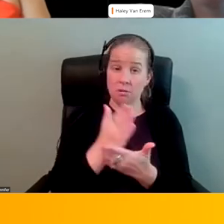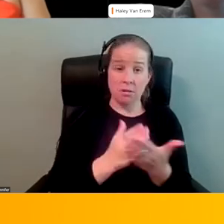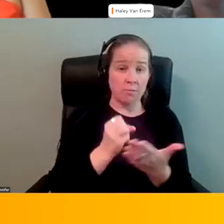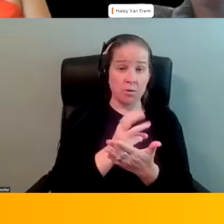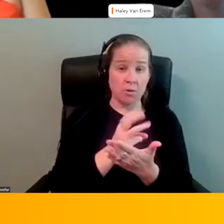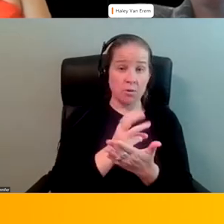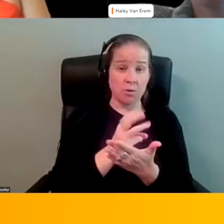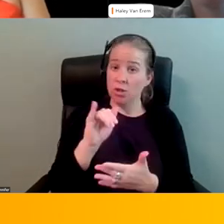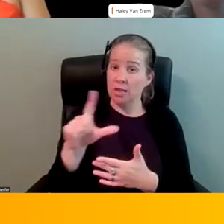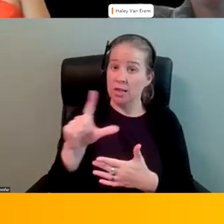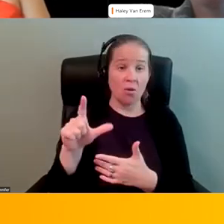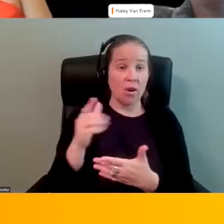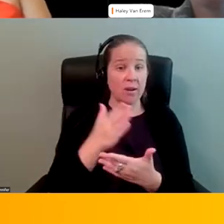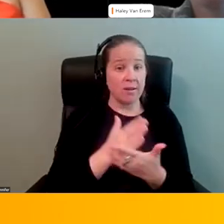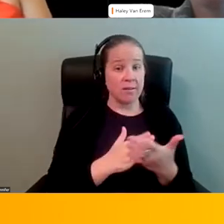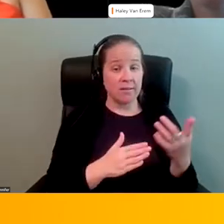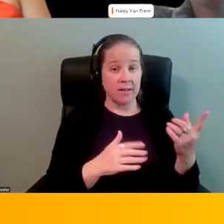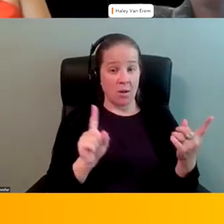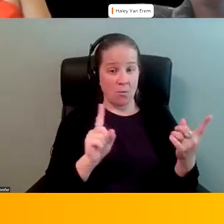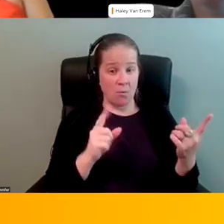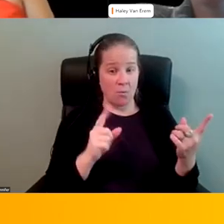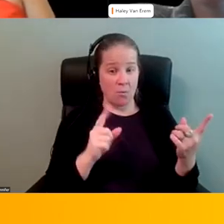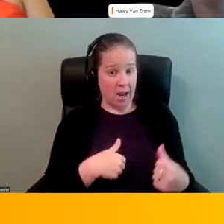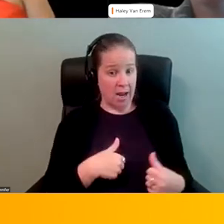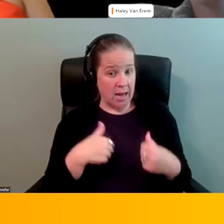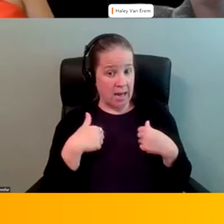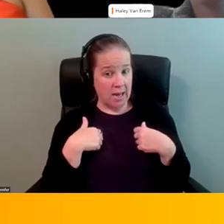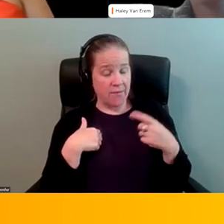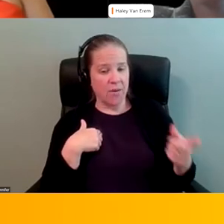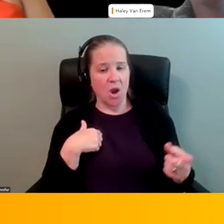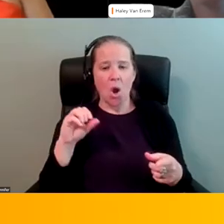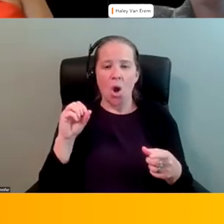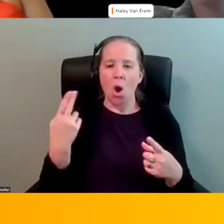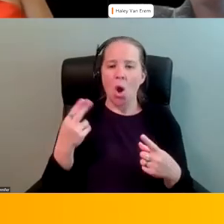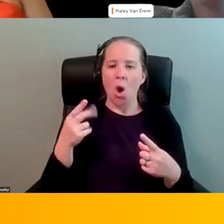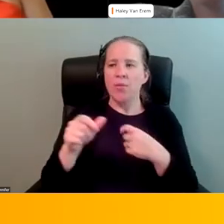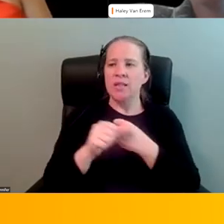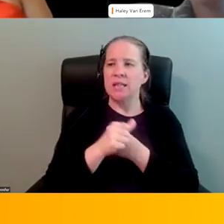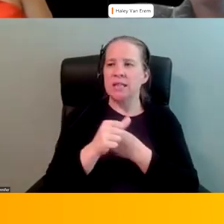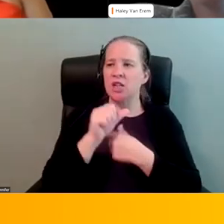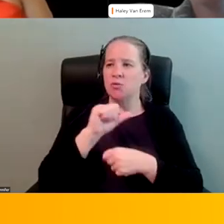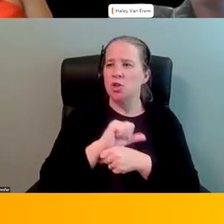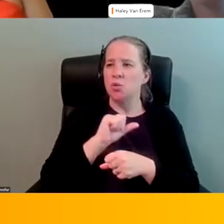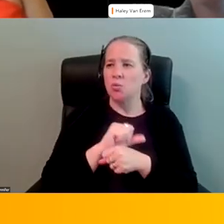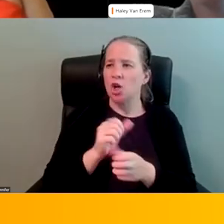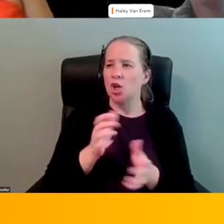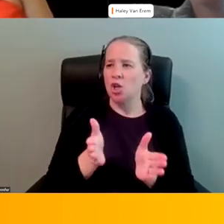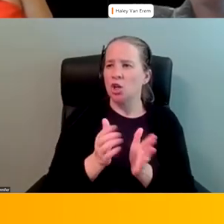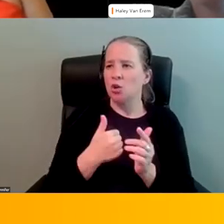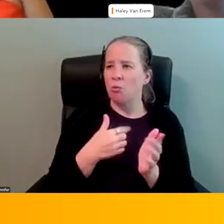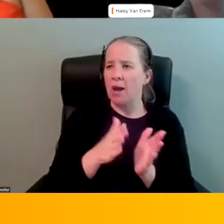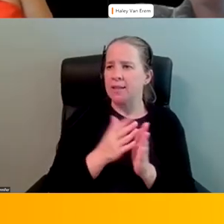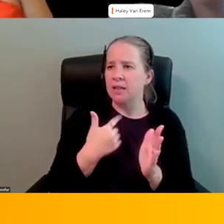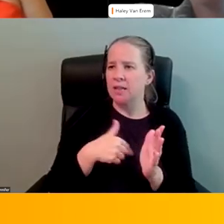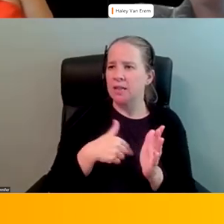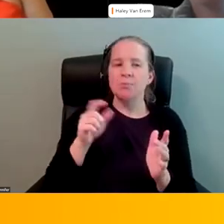in illinois some social workers where i live um saying oh but this is dangerous work you're asking us so we'll we'll get back to that put